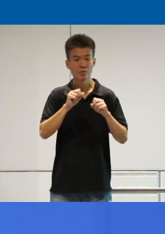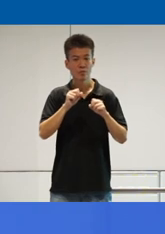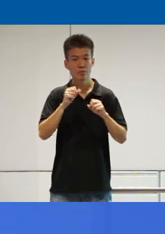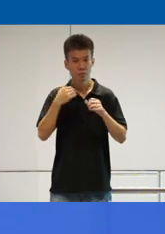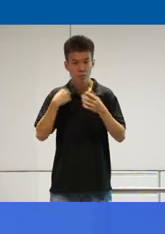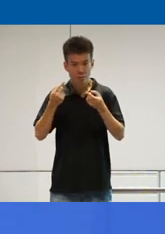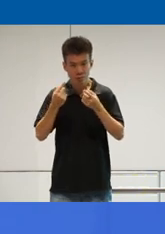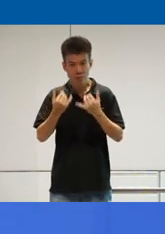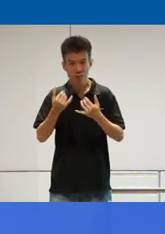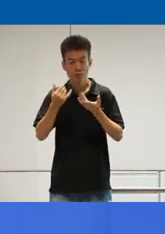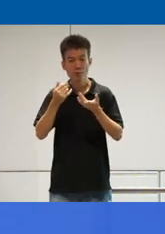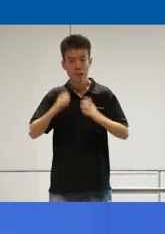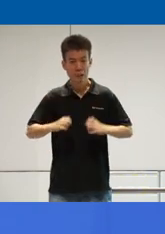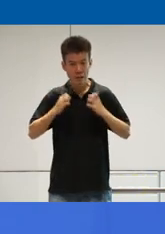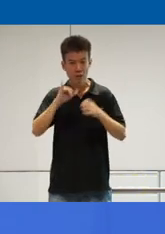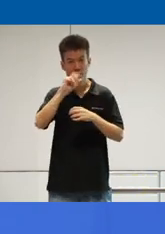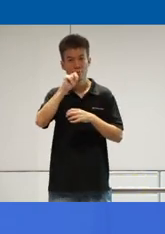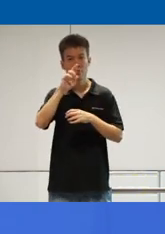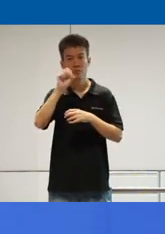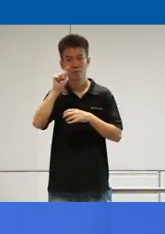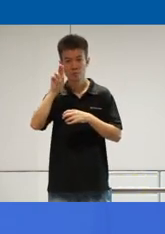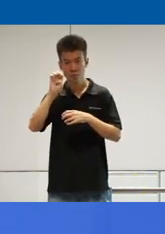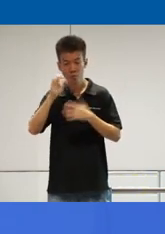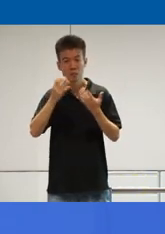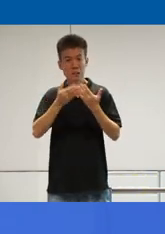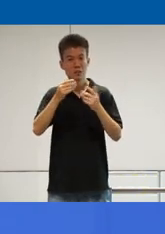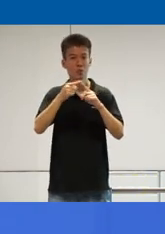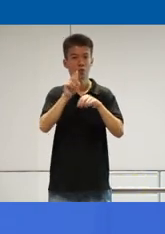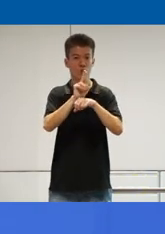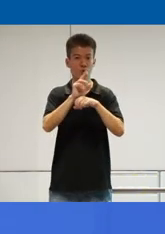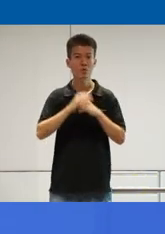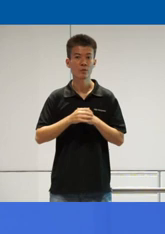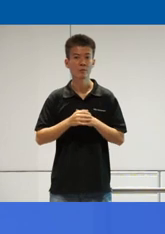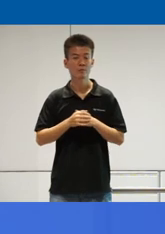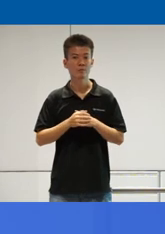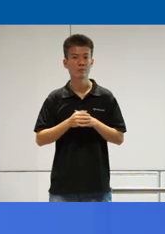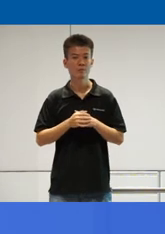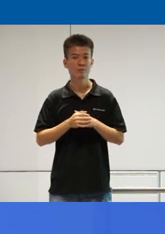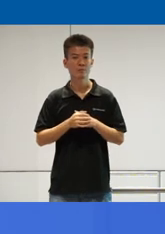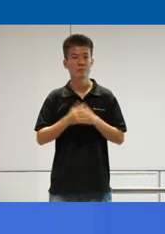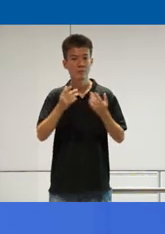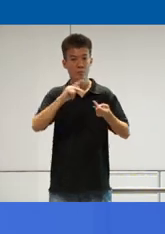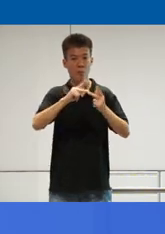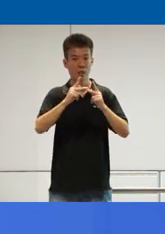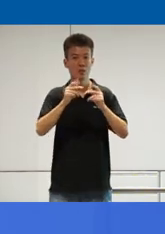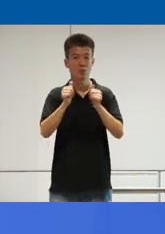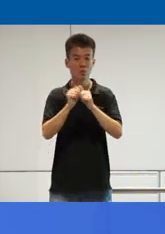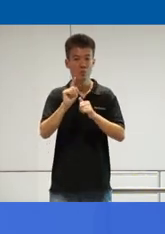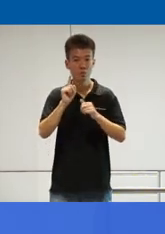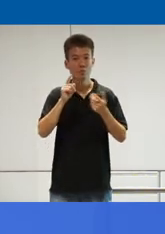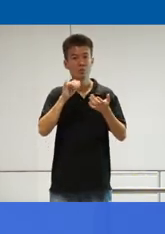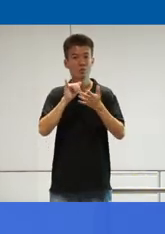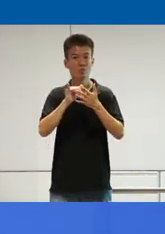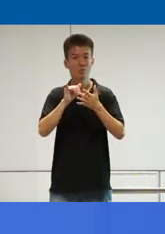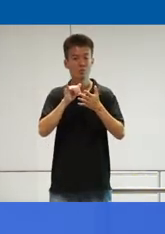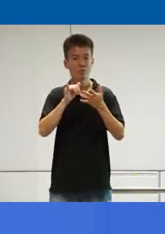existing infrastructure, be easy to use, and partner with the players